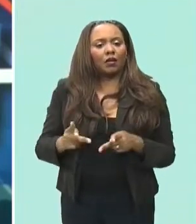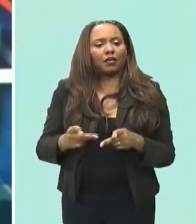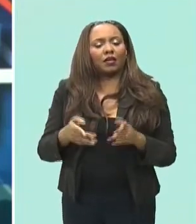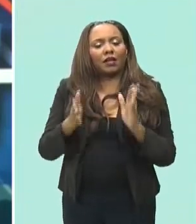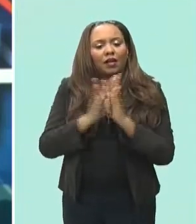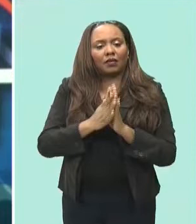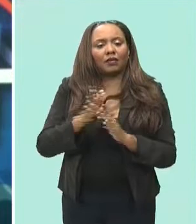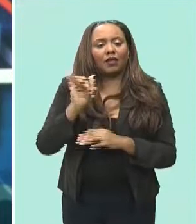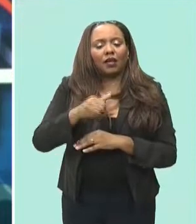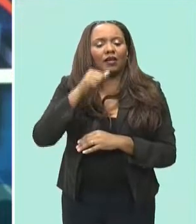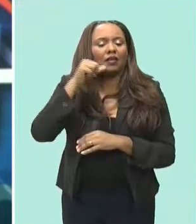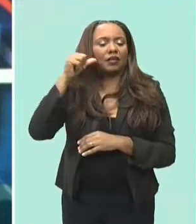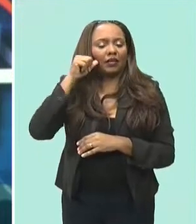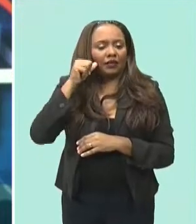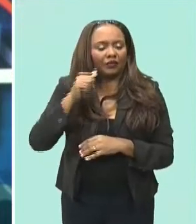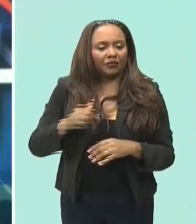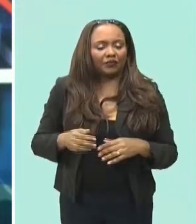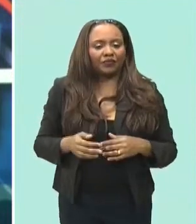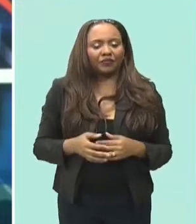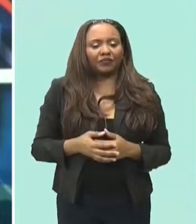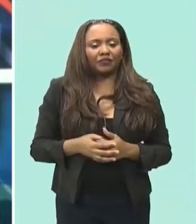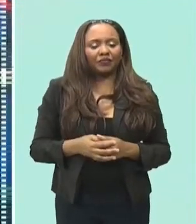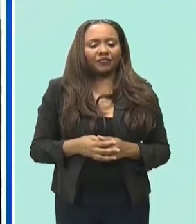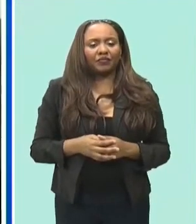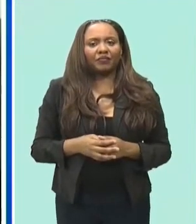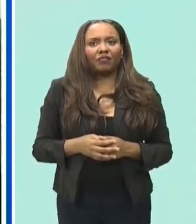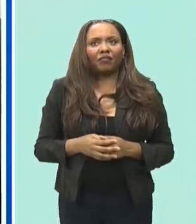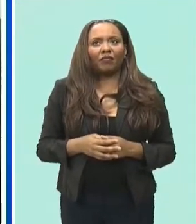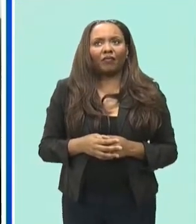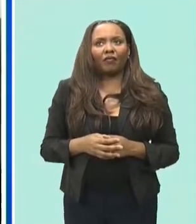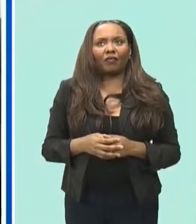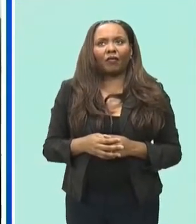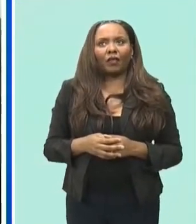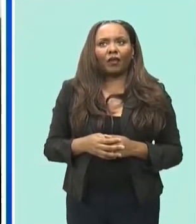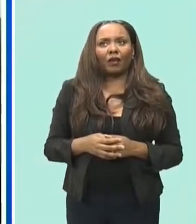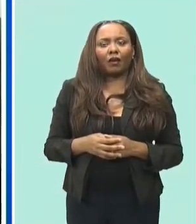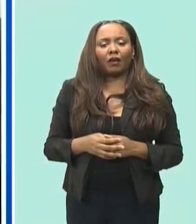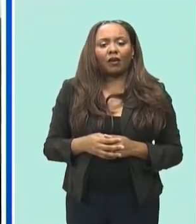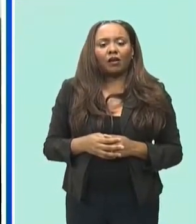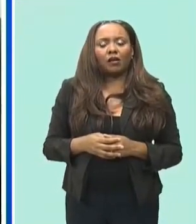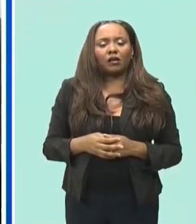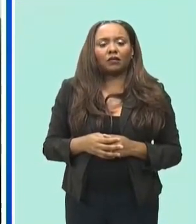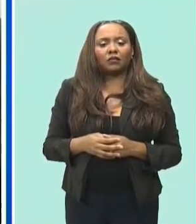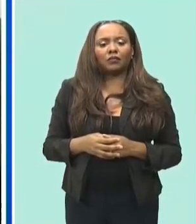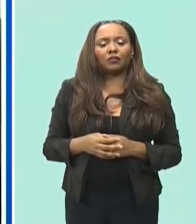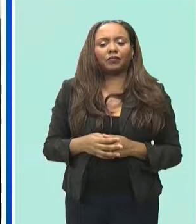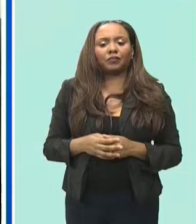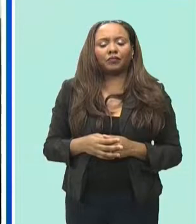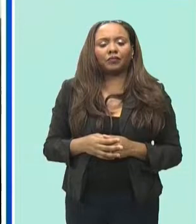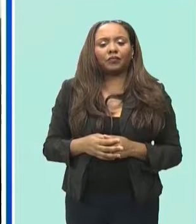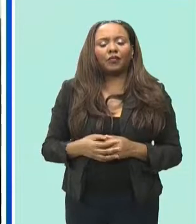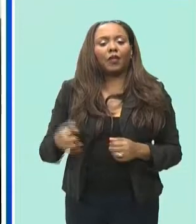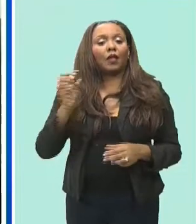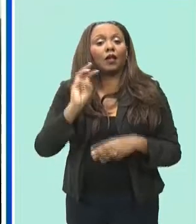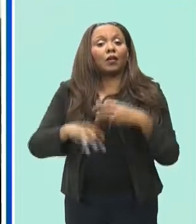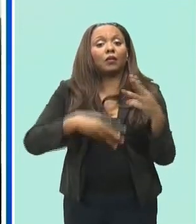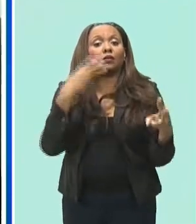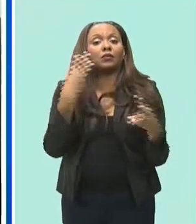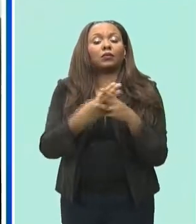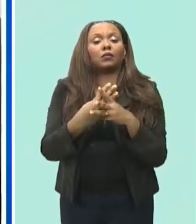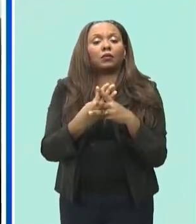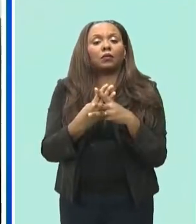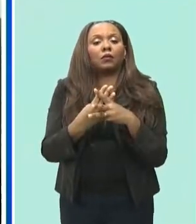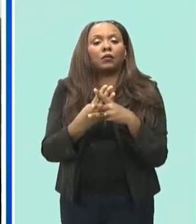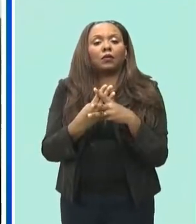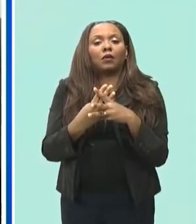media conference yesterday the rest of the world has caught on and shown us that a functioning creative